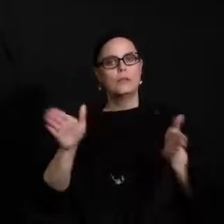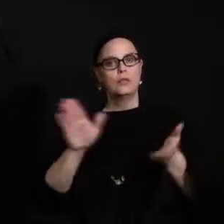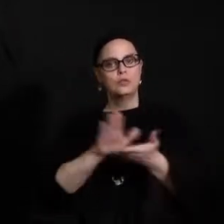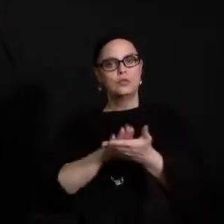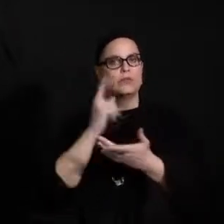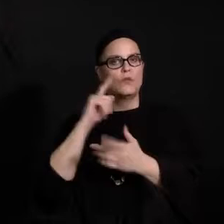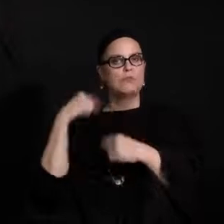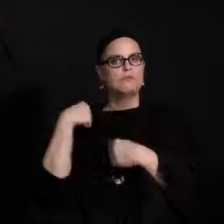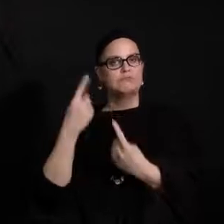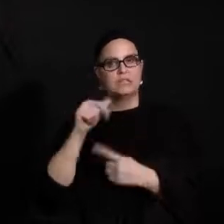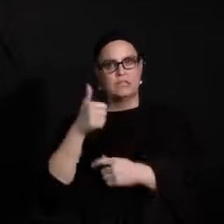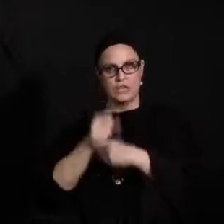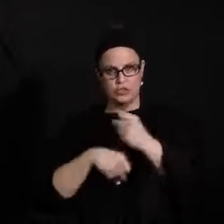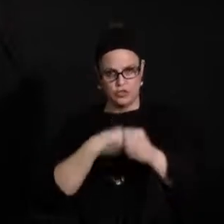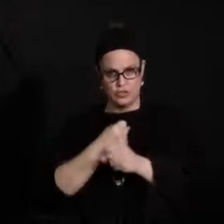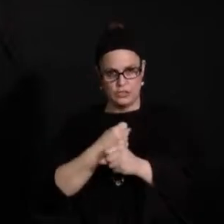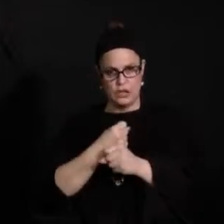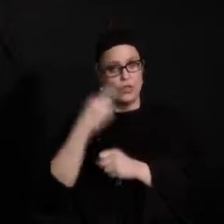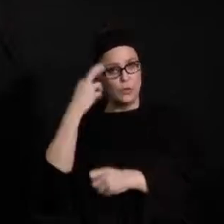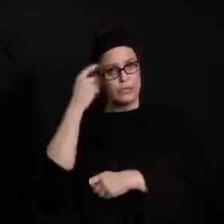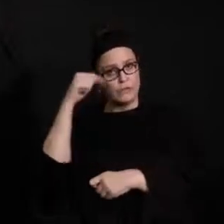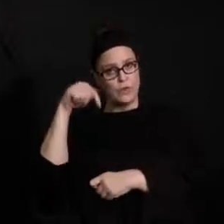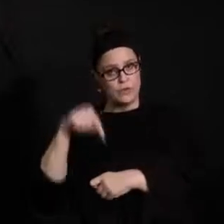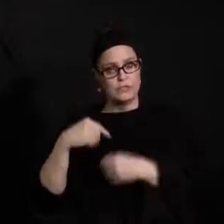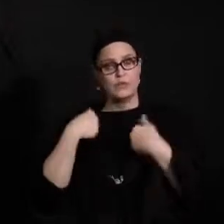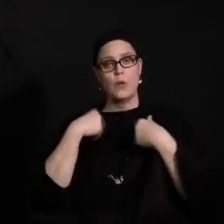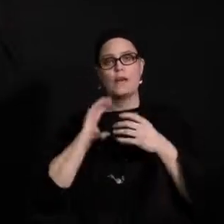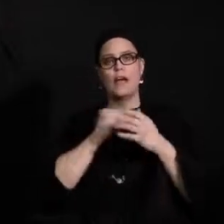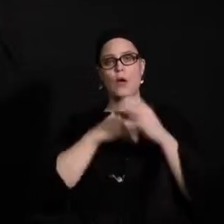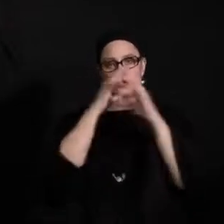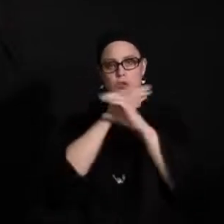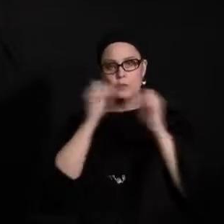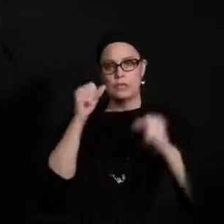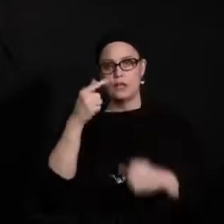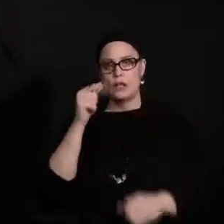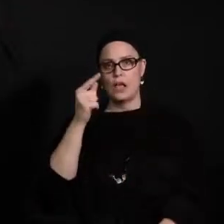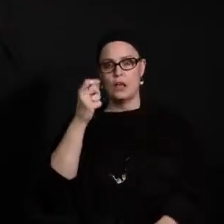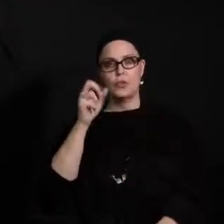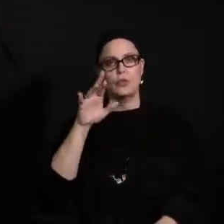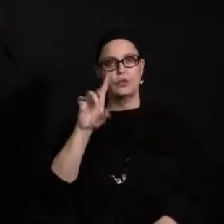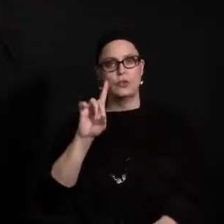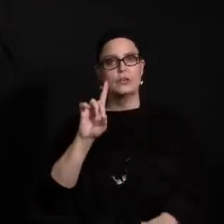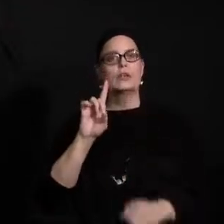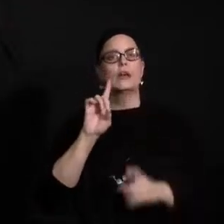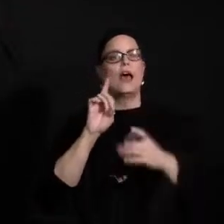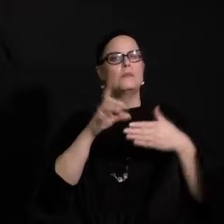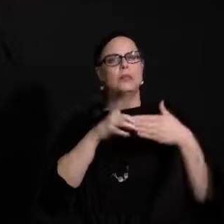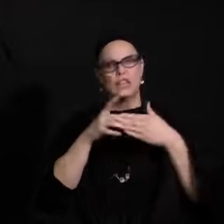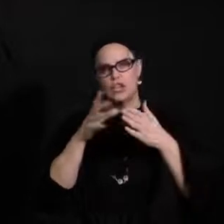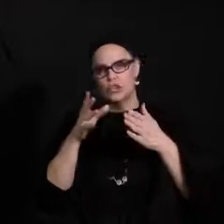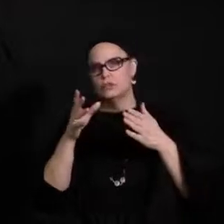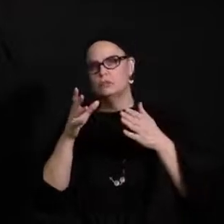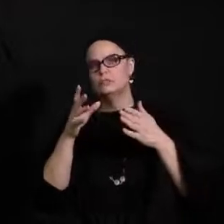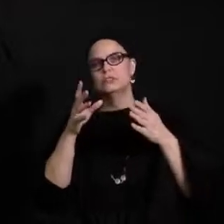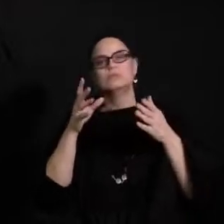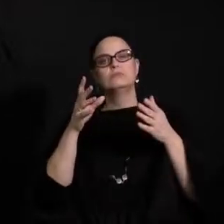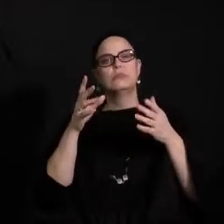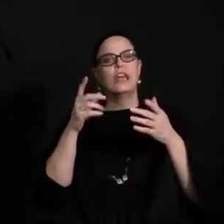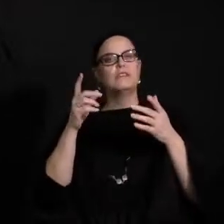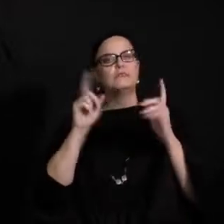purpose of this online forum is to have Superintendent Gothard and members of the St. Paul Public Schools leadership team answer questions for you,